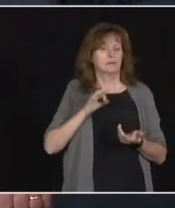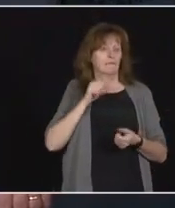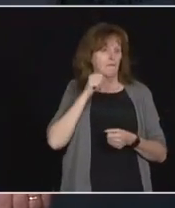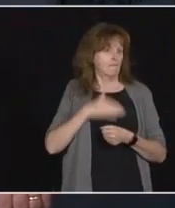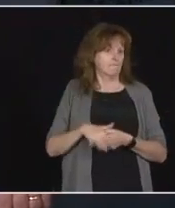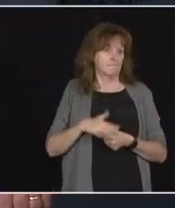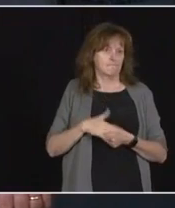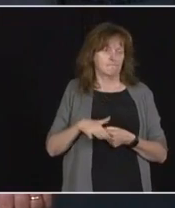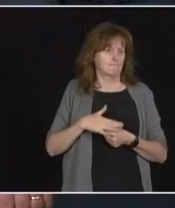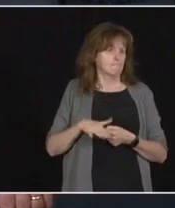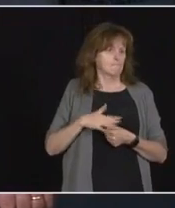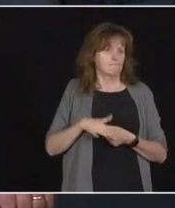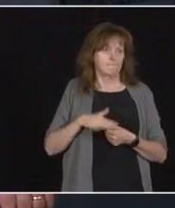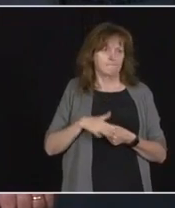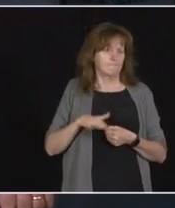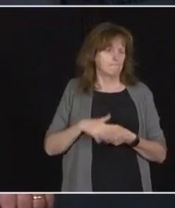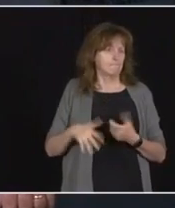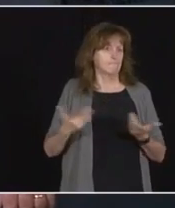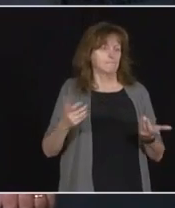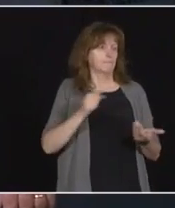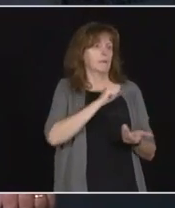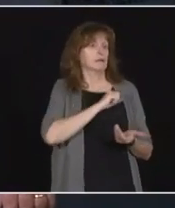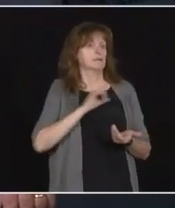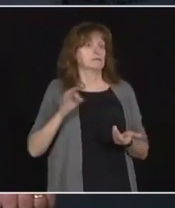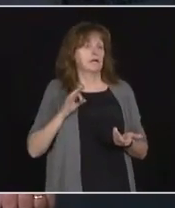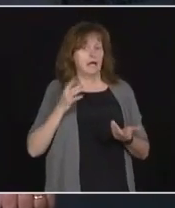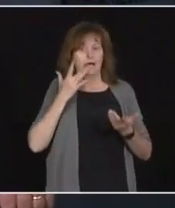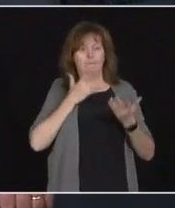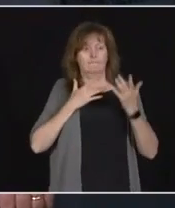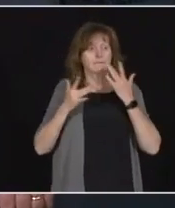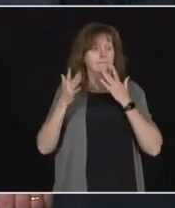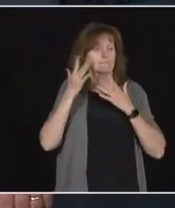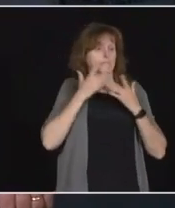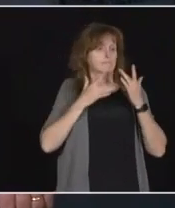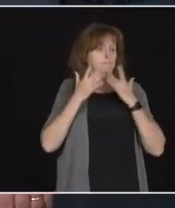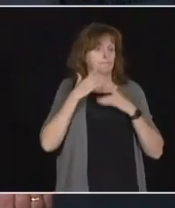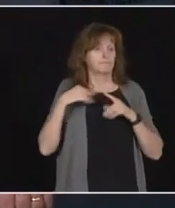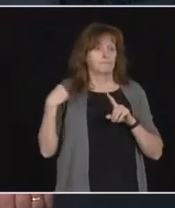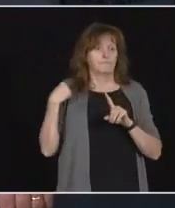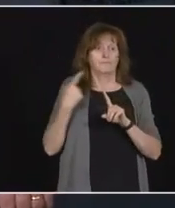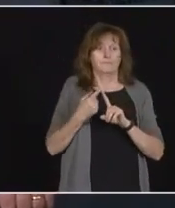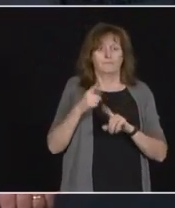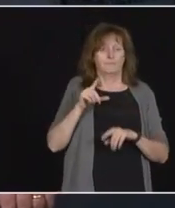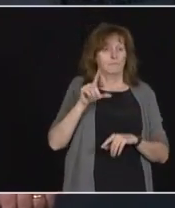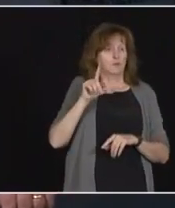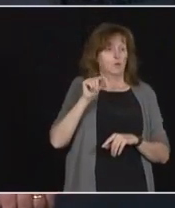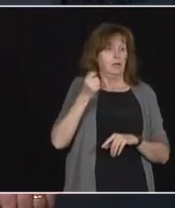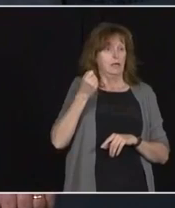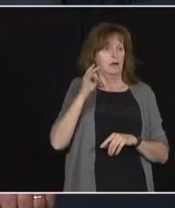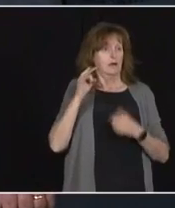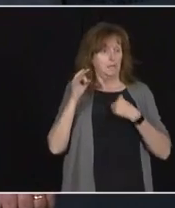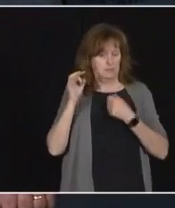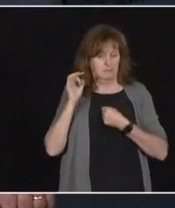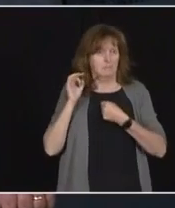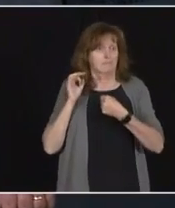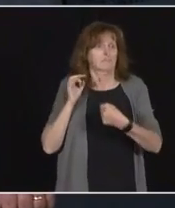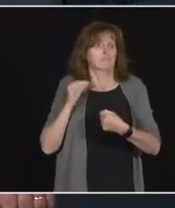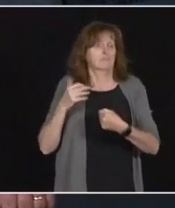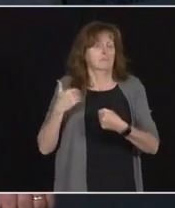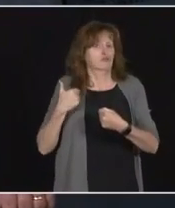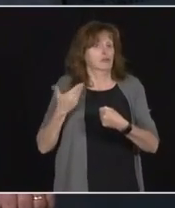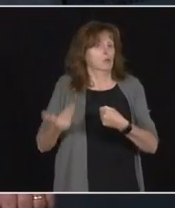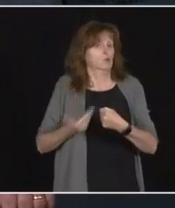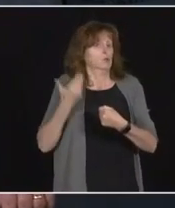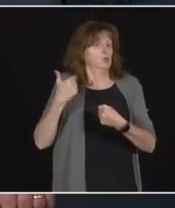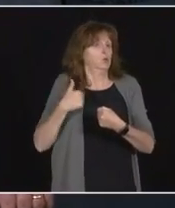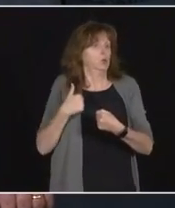care as the new ministry was formed back in the summer of 2019. And we were actively addressing that with a staffing study to inform a